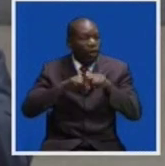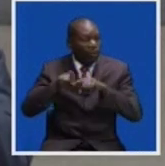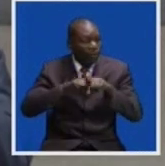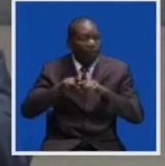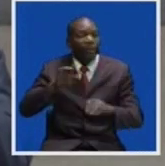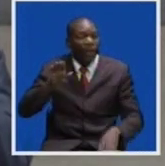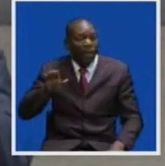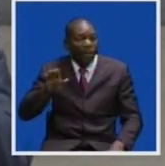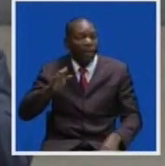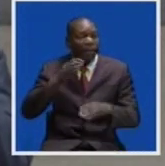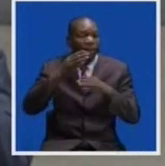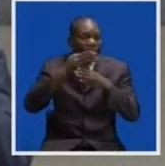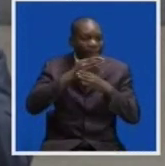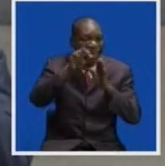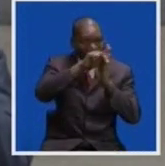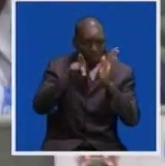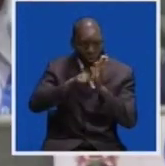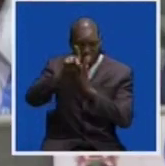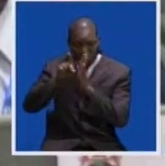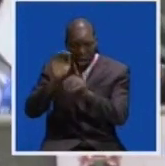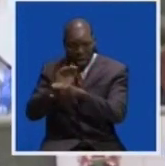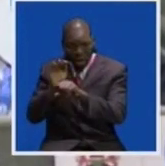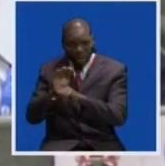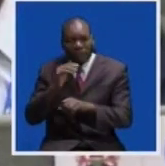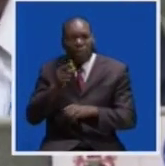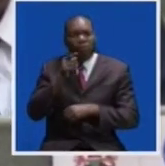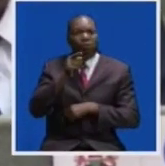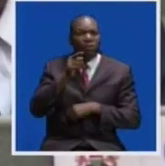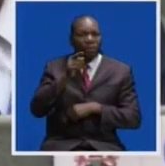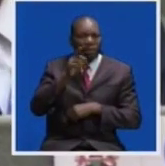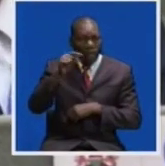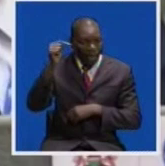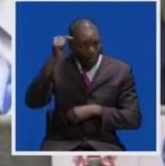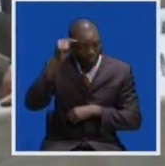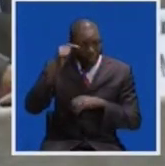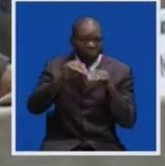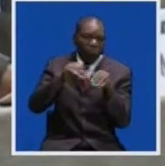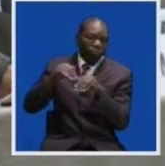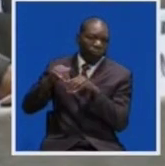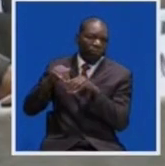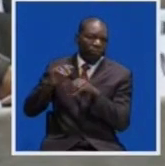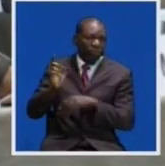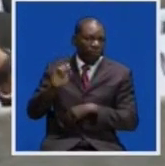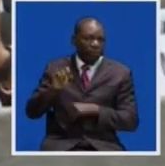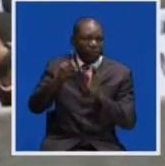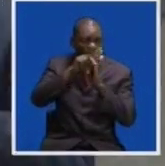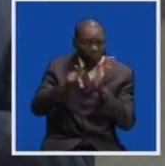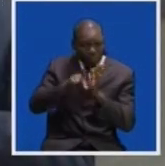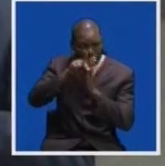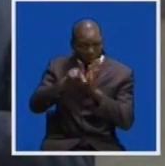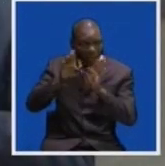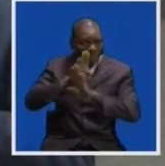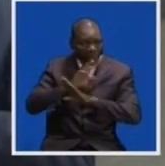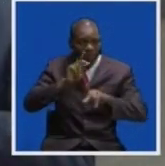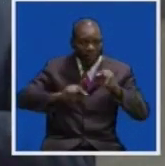Commenting on trade policies, President Lungu said government has not shied away from revisiting policies that do not seem to favor the Zambian people. We